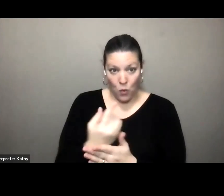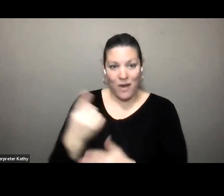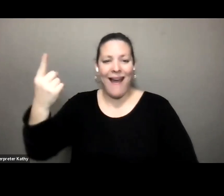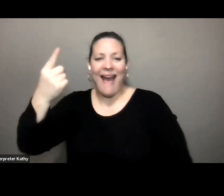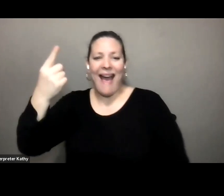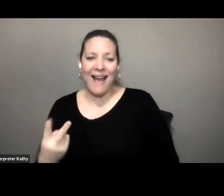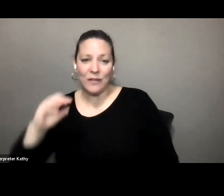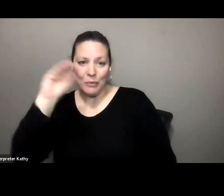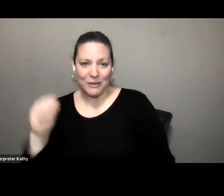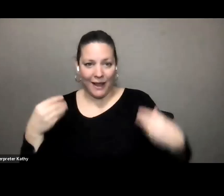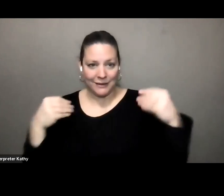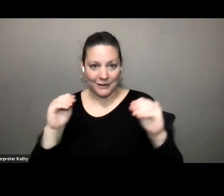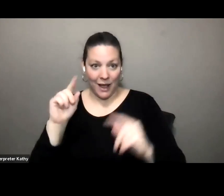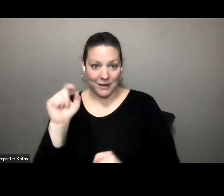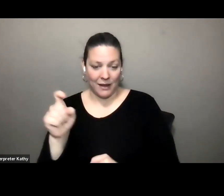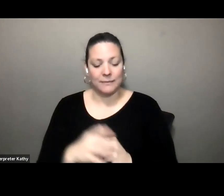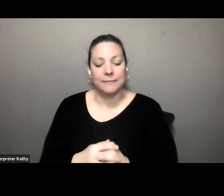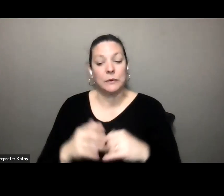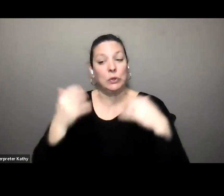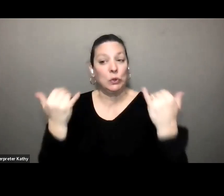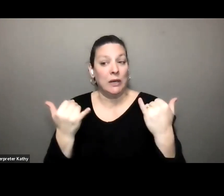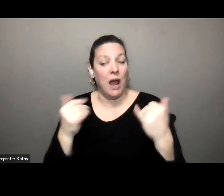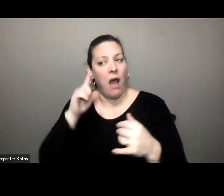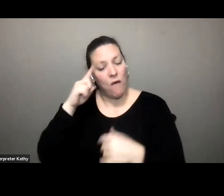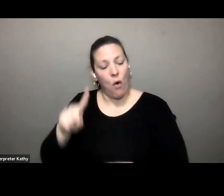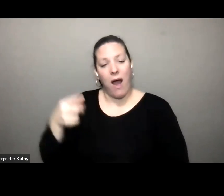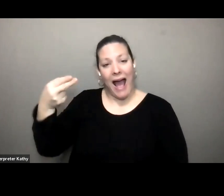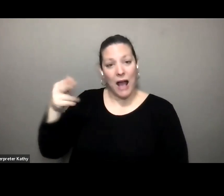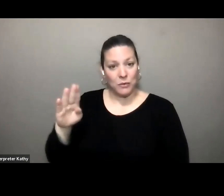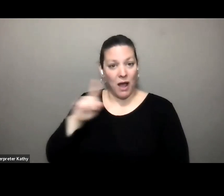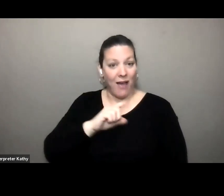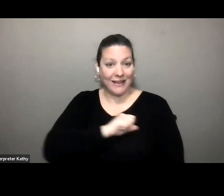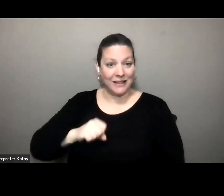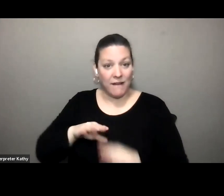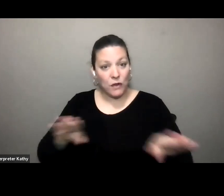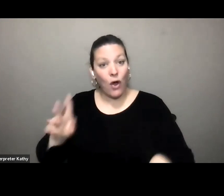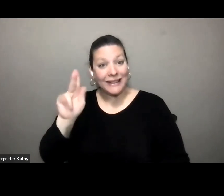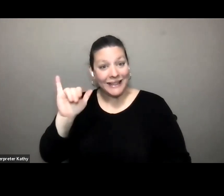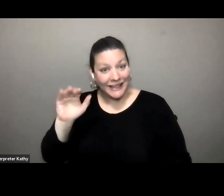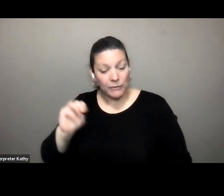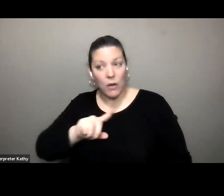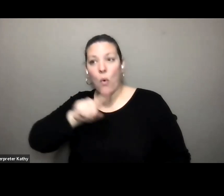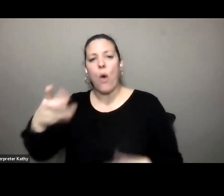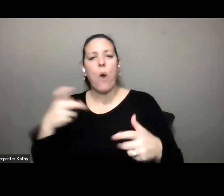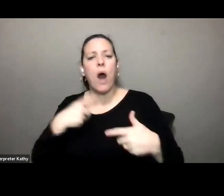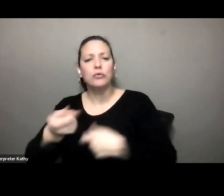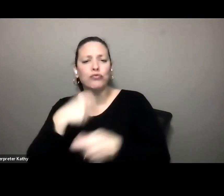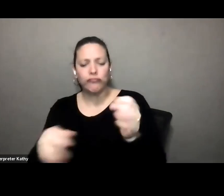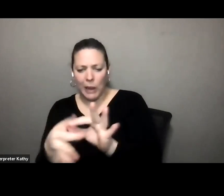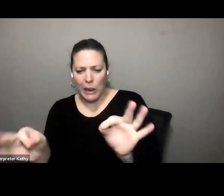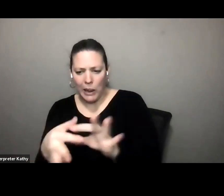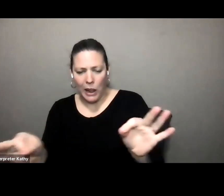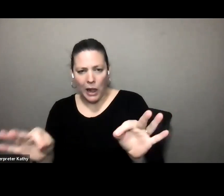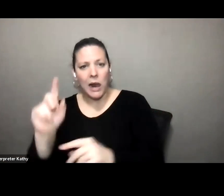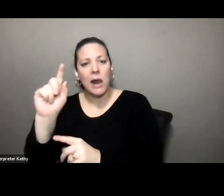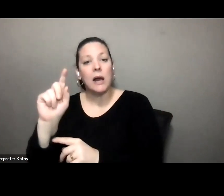today speaking to house bill 74 on the senate floor kim was trying to change that language so that tarda will become